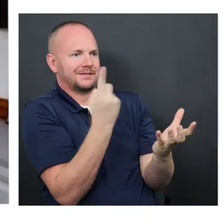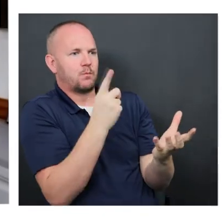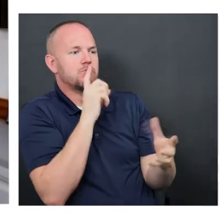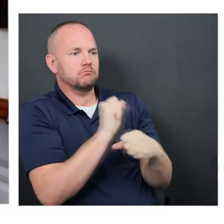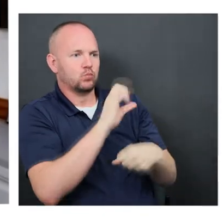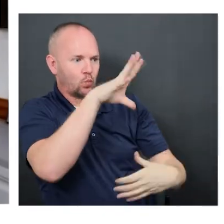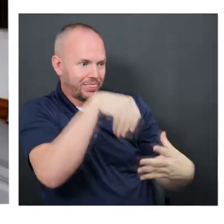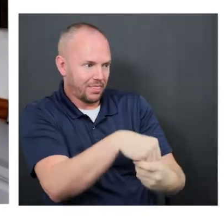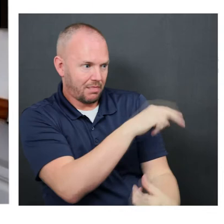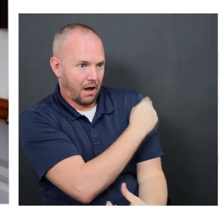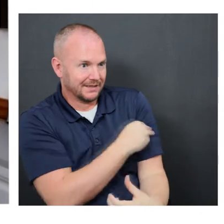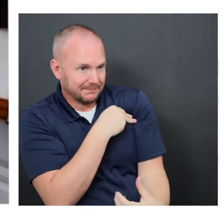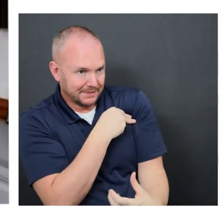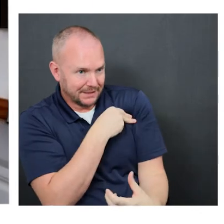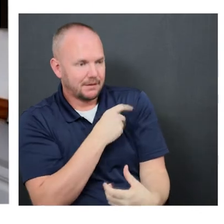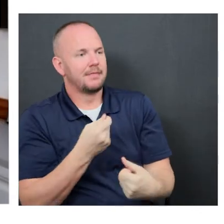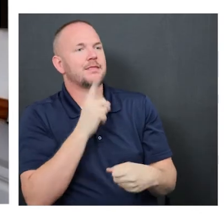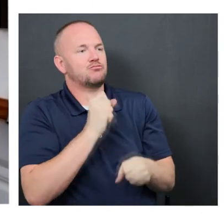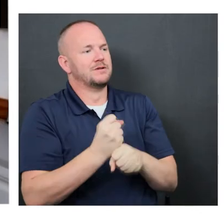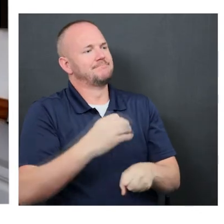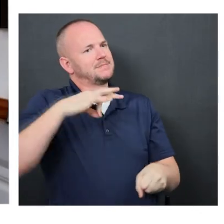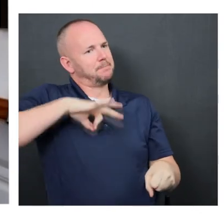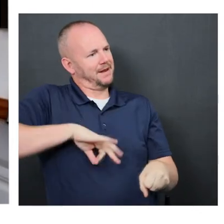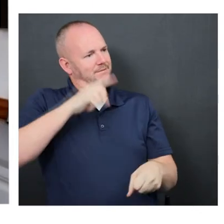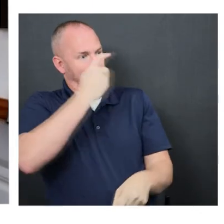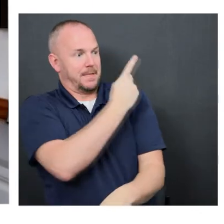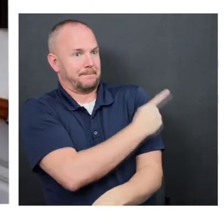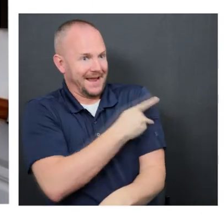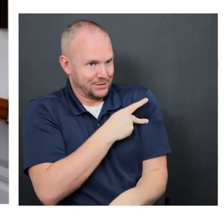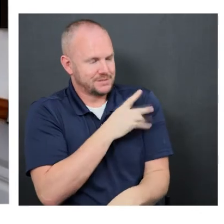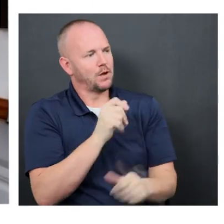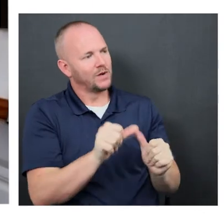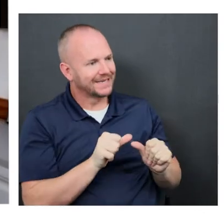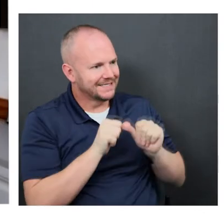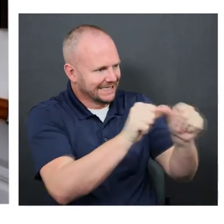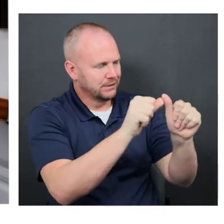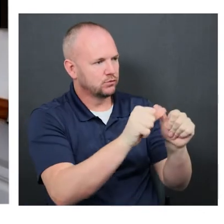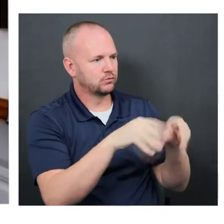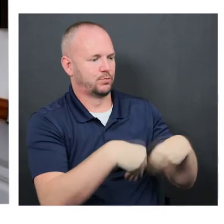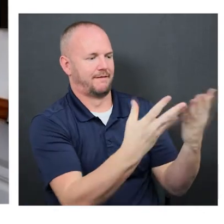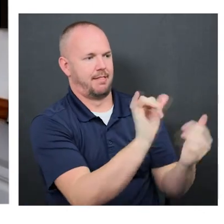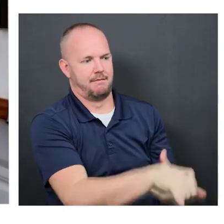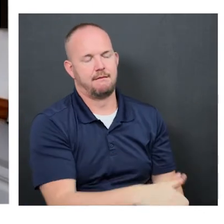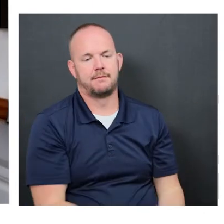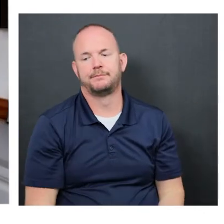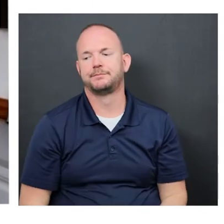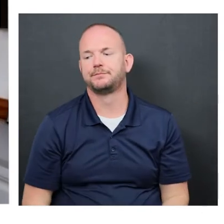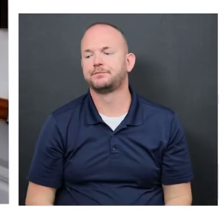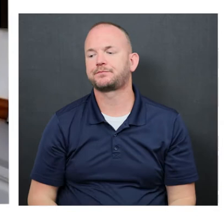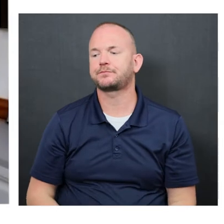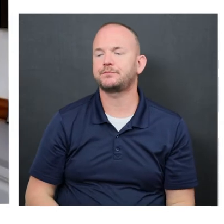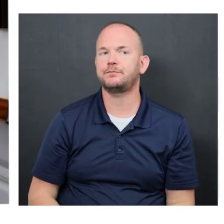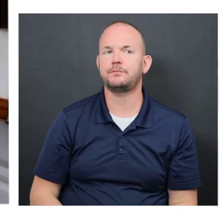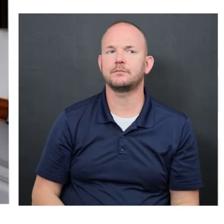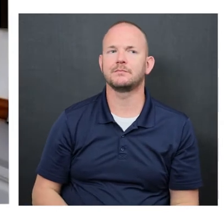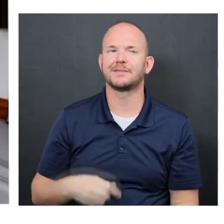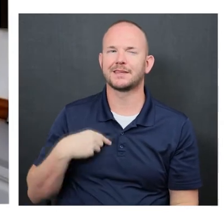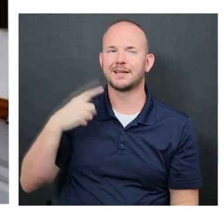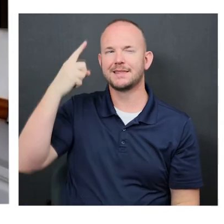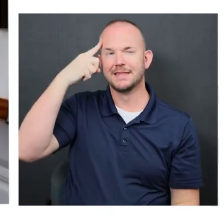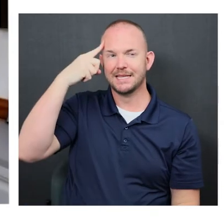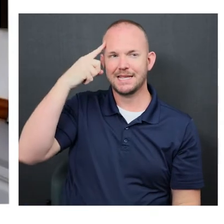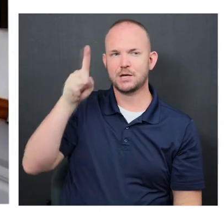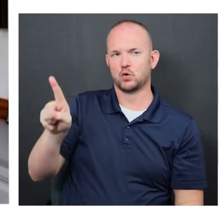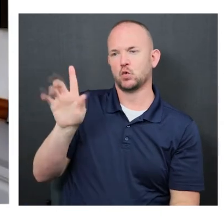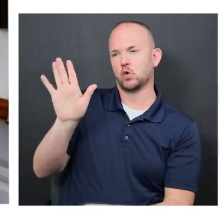why shouldn't we offer this extra benefit to the patients and continue to do so? So the things that you believe